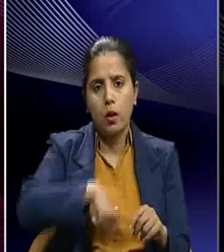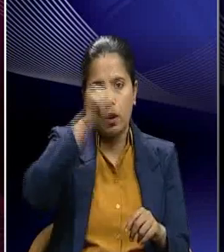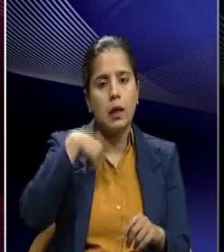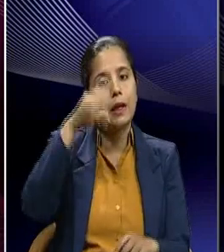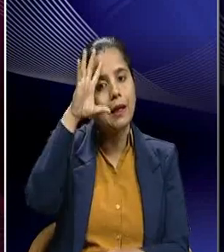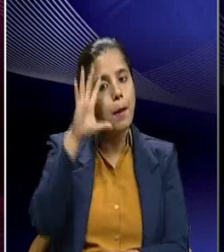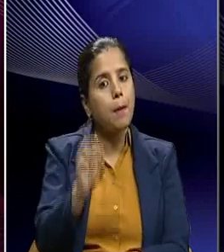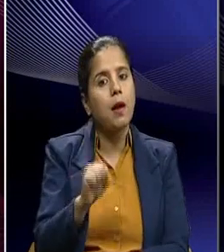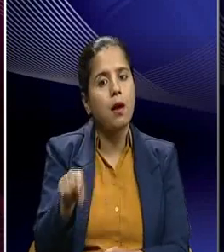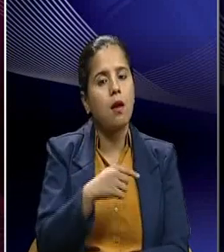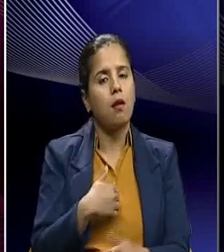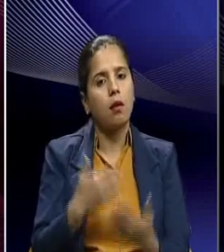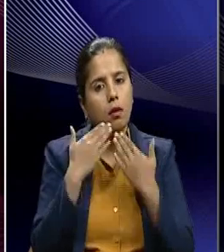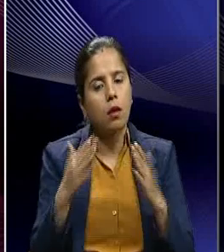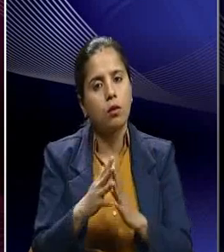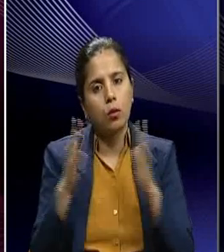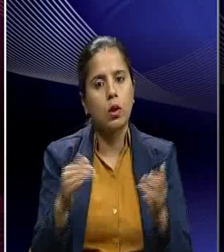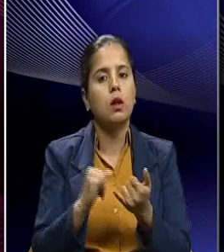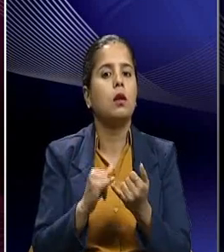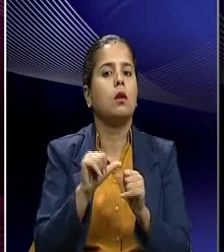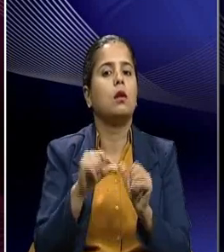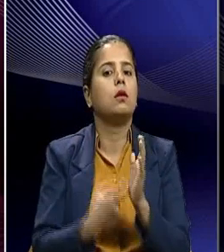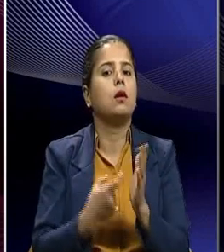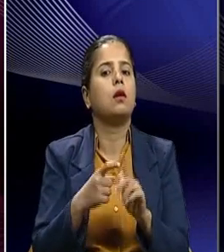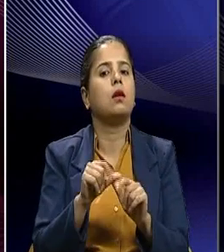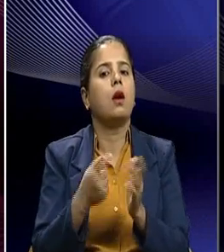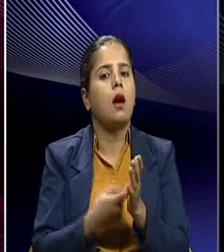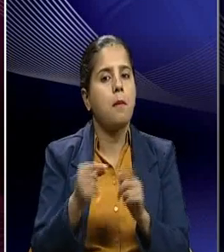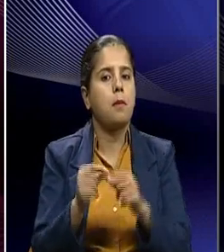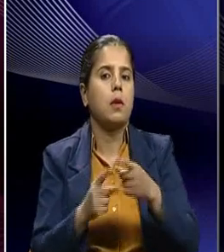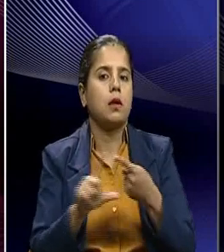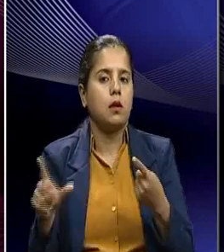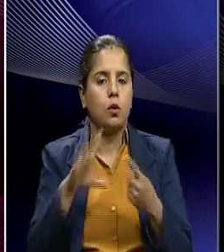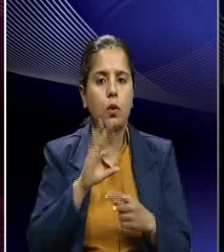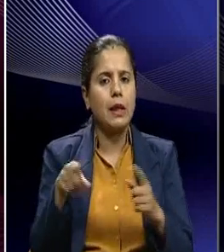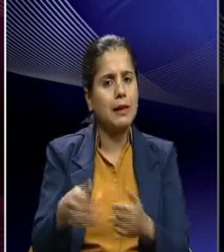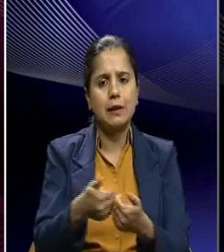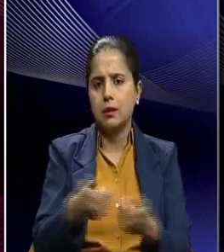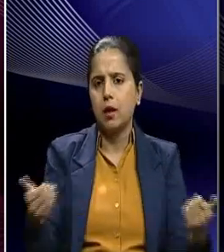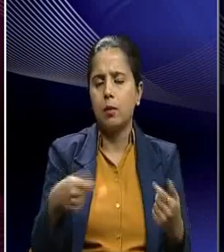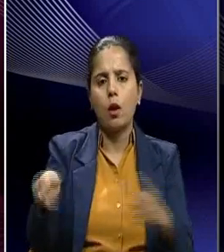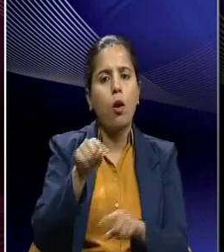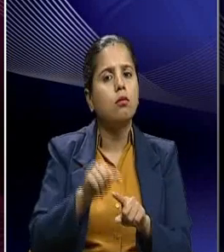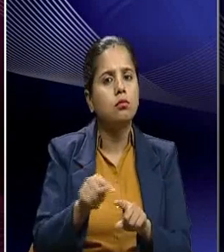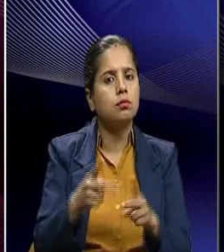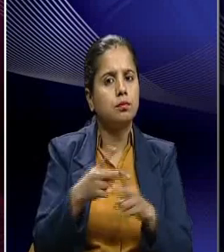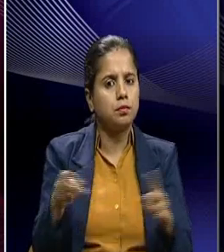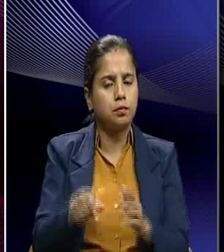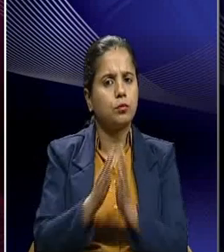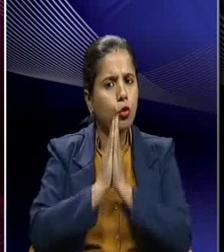with deep gratitude how Sardar Patel riddes of the scores of the separate communal electorates and the